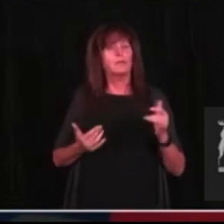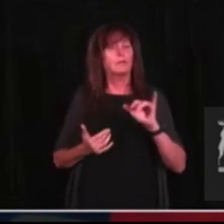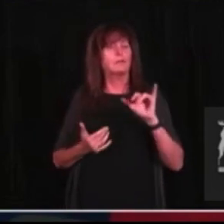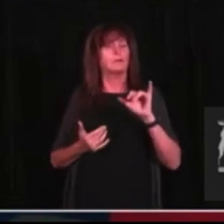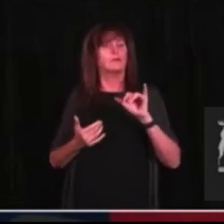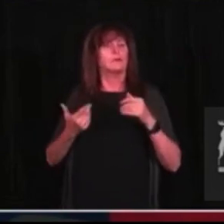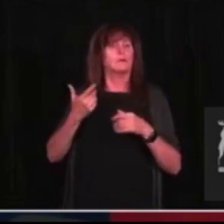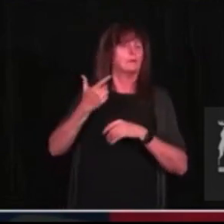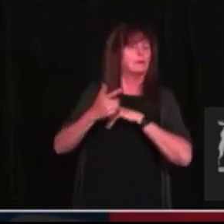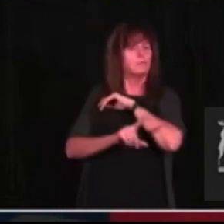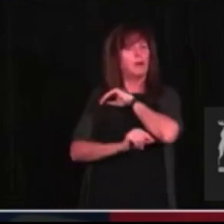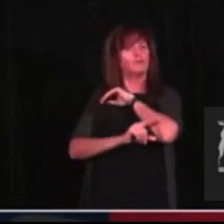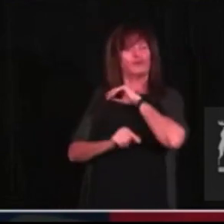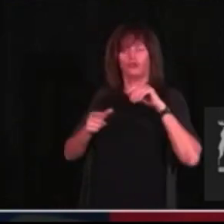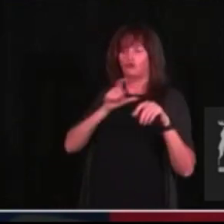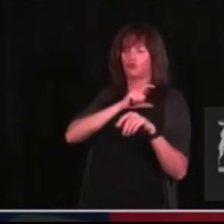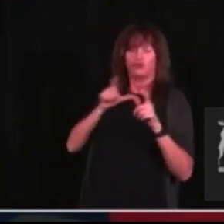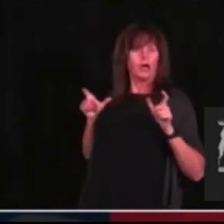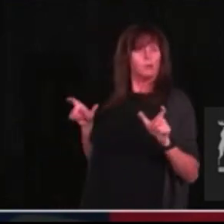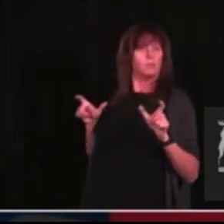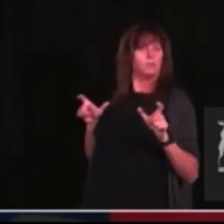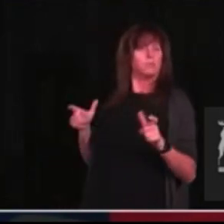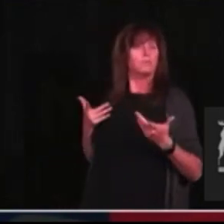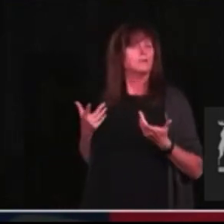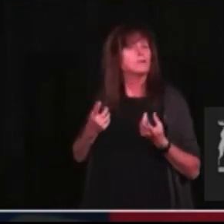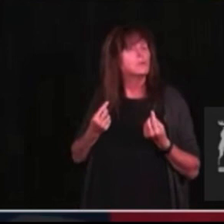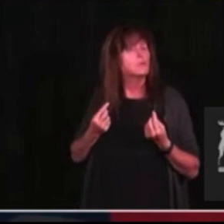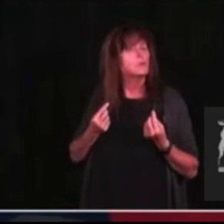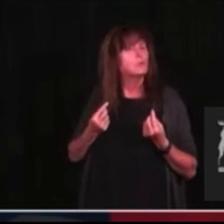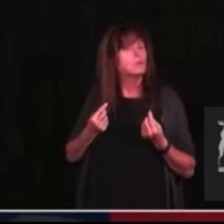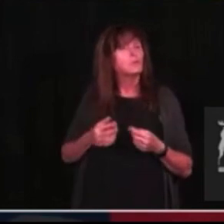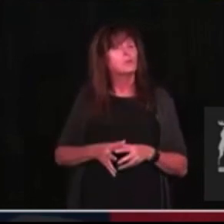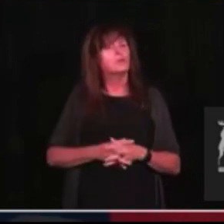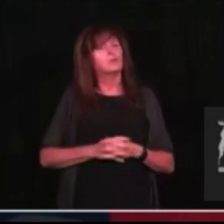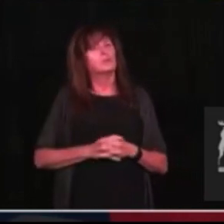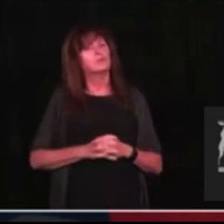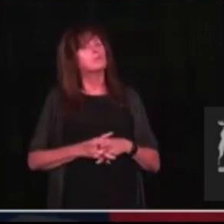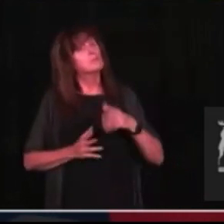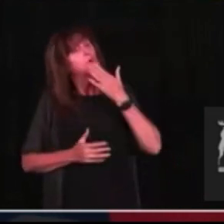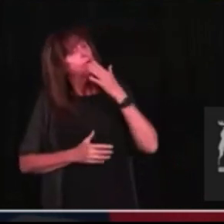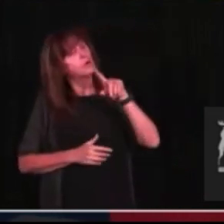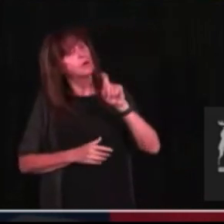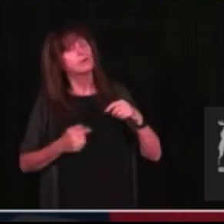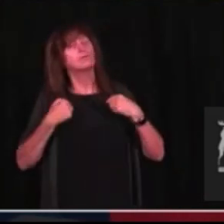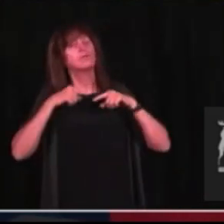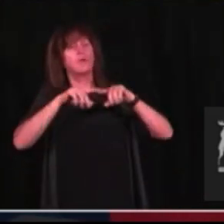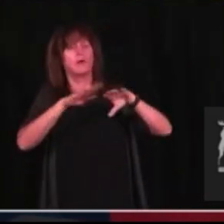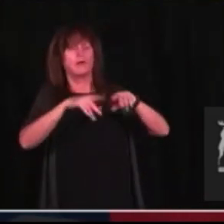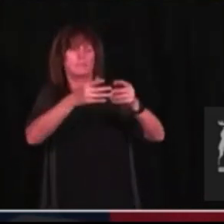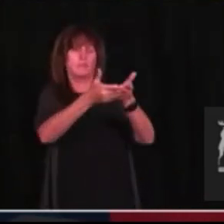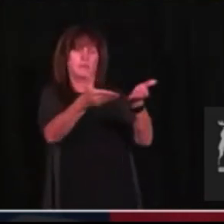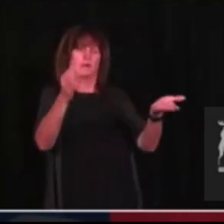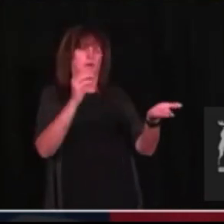hear you, Rob. And that's a great, great question. We're really relying on the people of Ontario. They've done an incredible job. We have to unite.